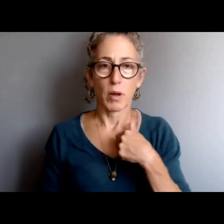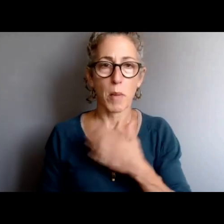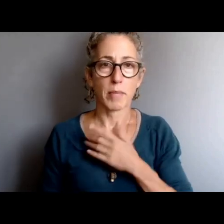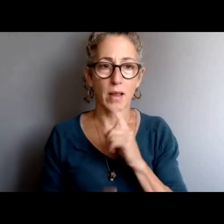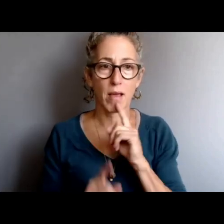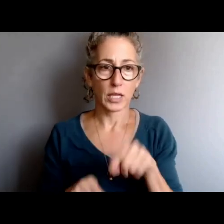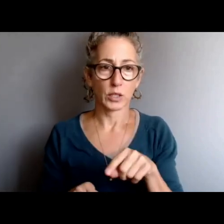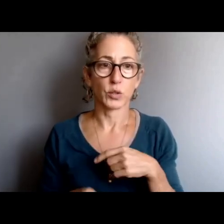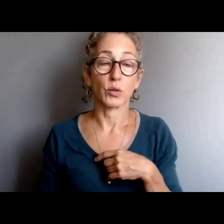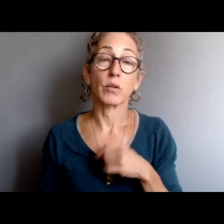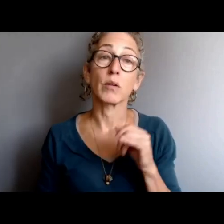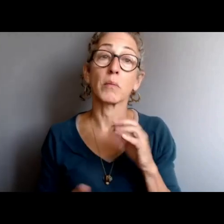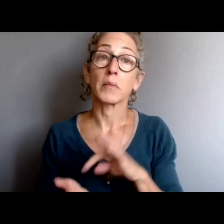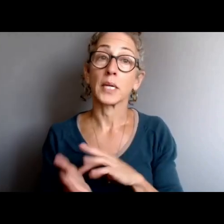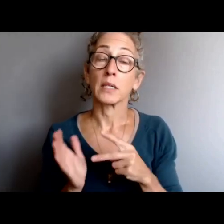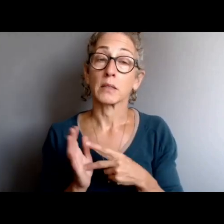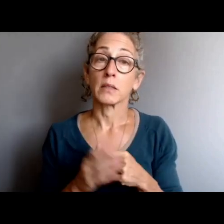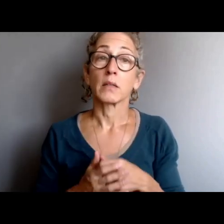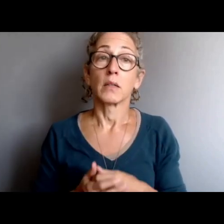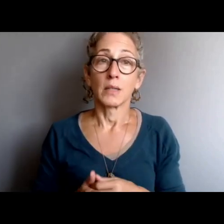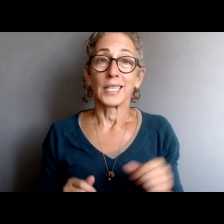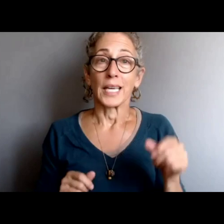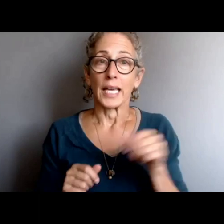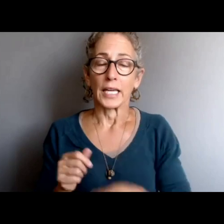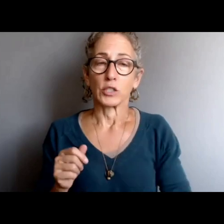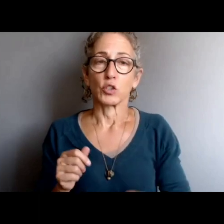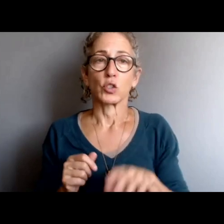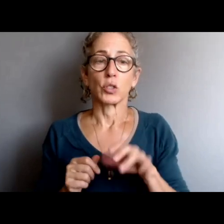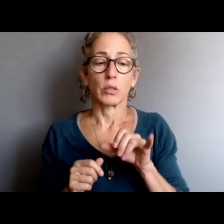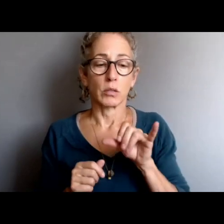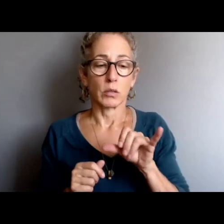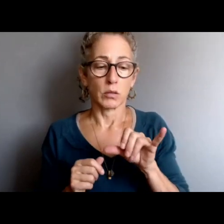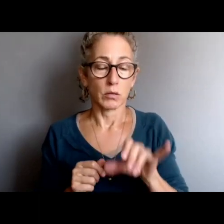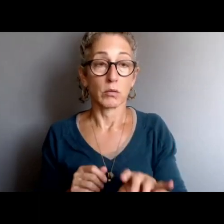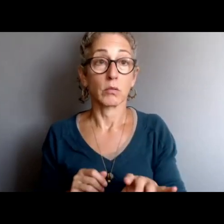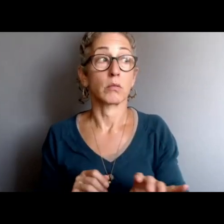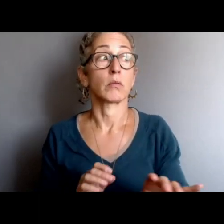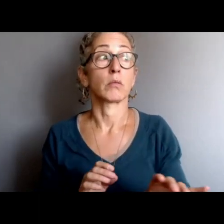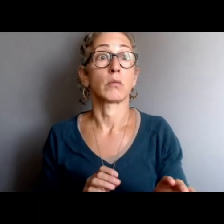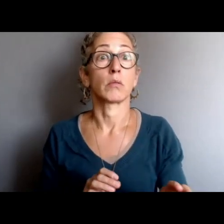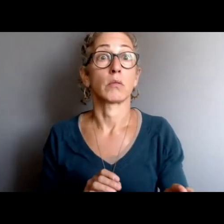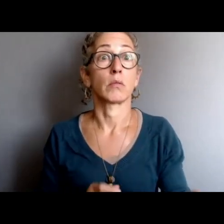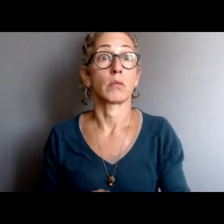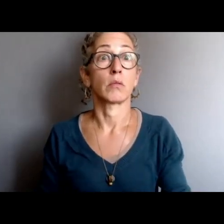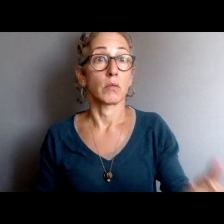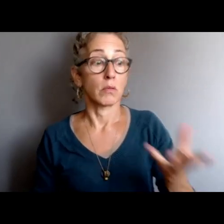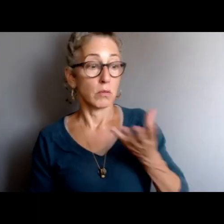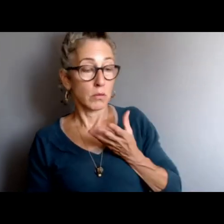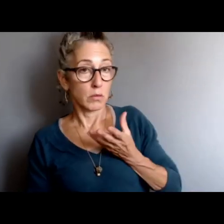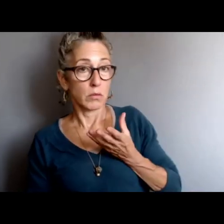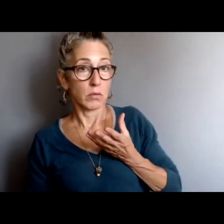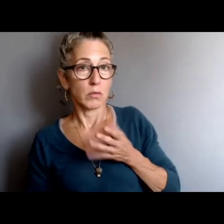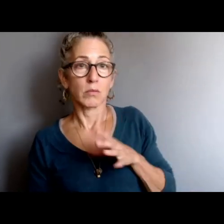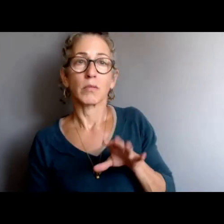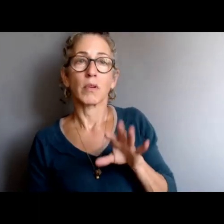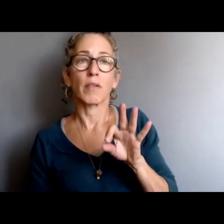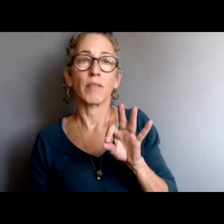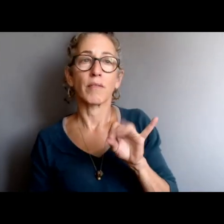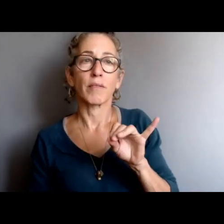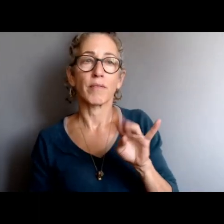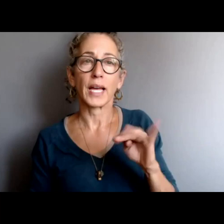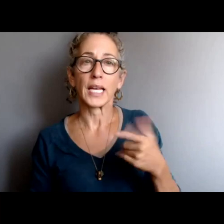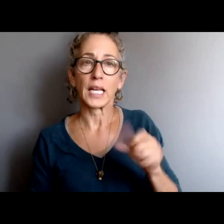that really means that each finding has a specific amount of proof